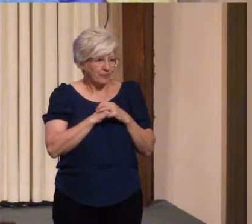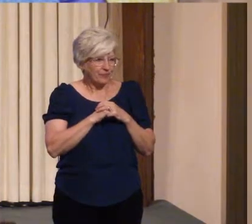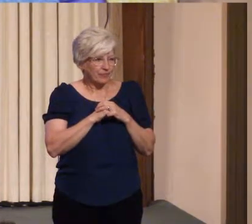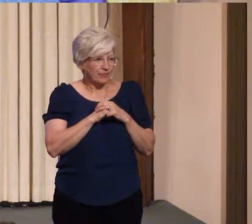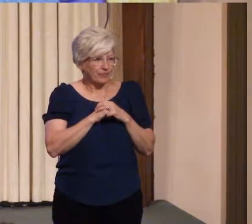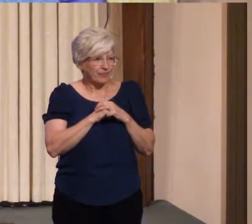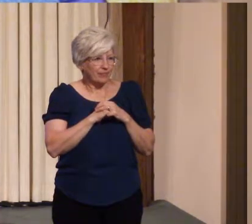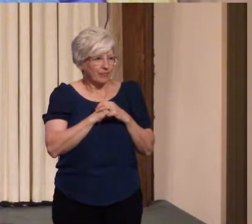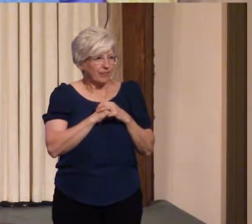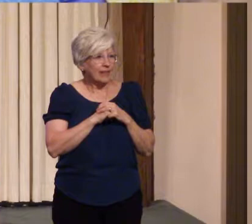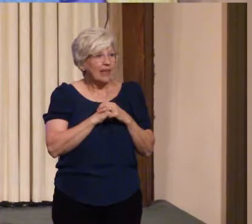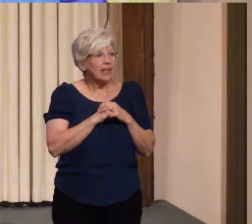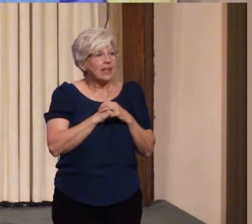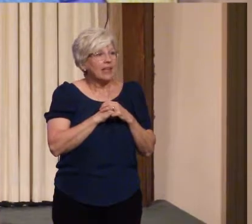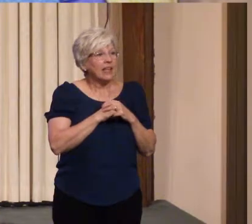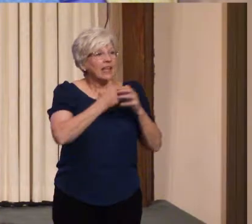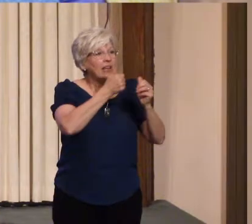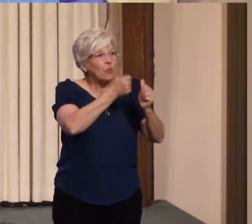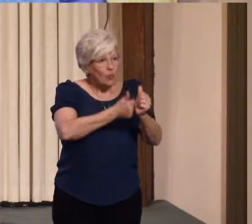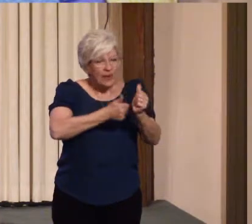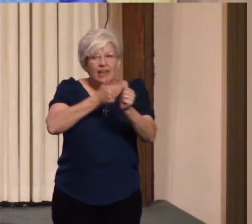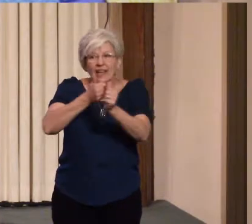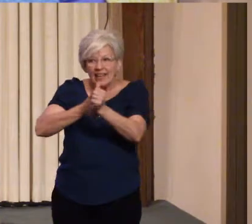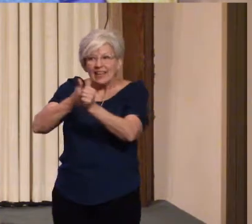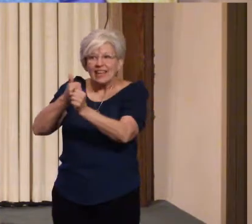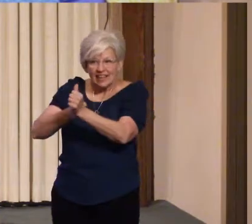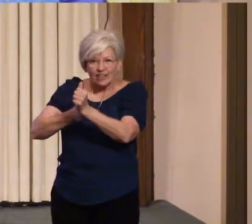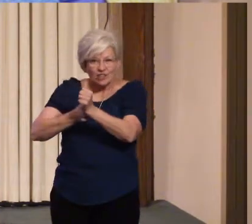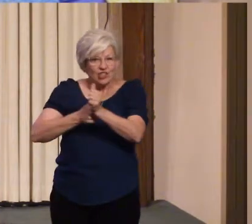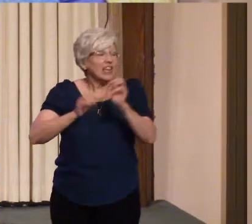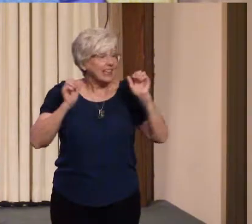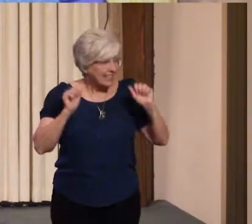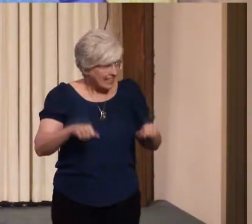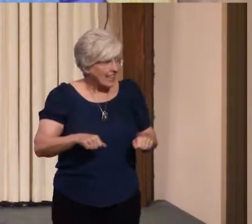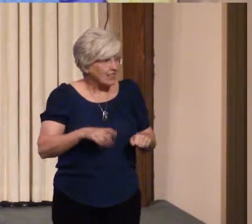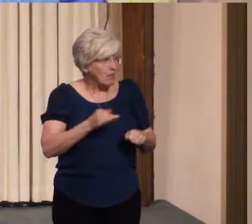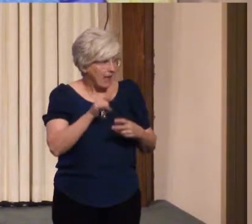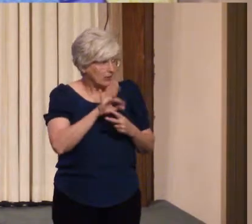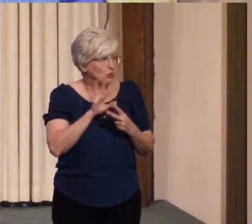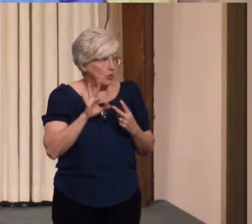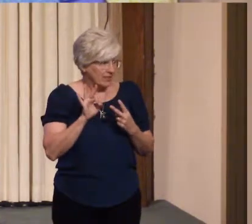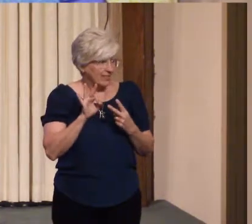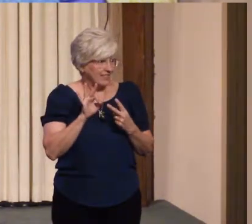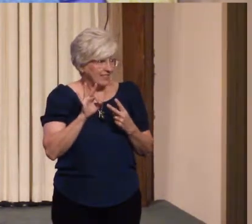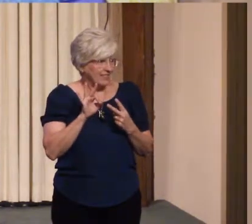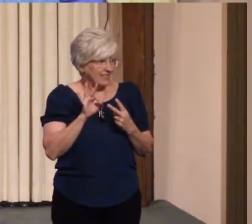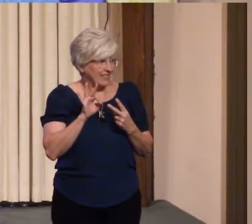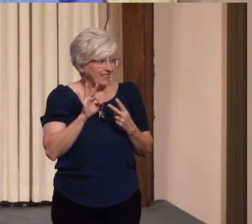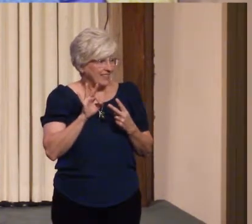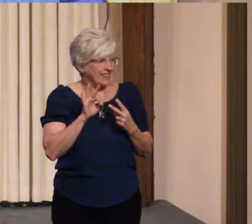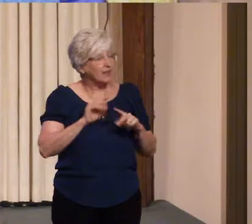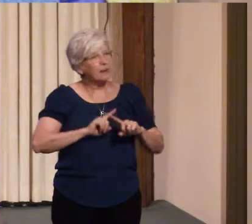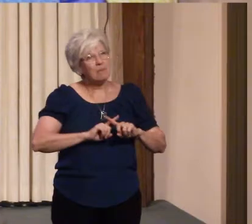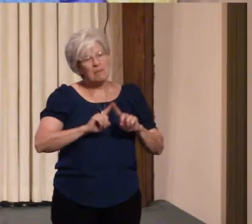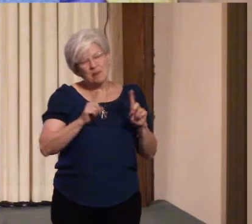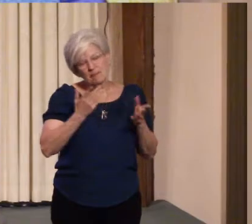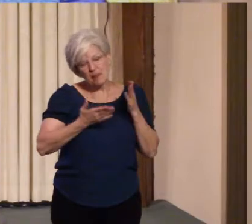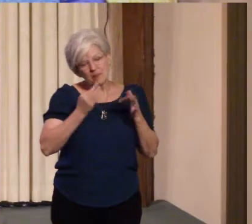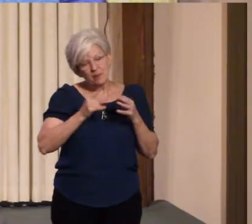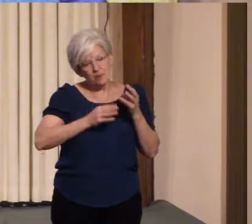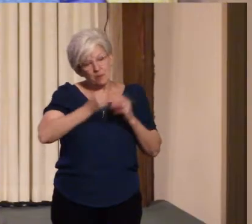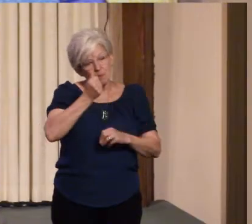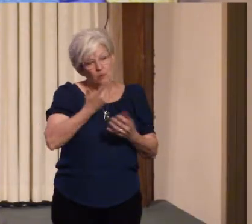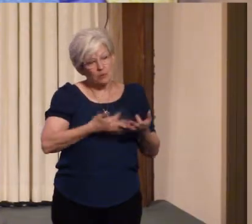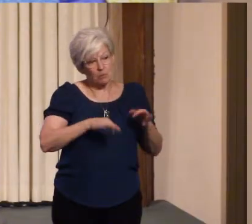we each get to make choices but maybe the most important choice that we